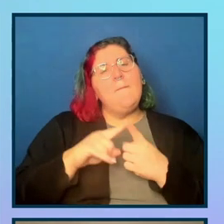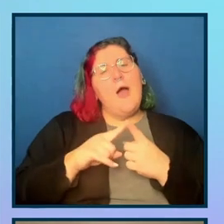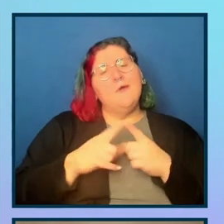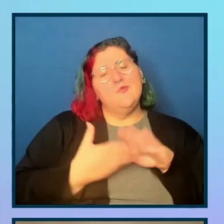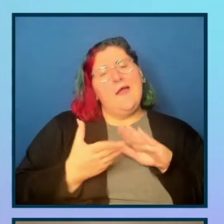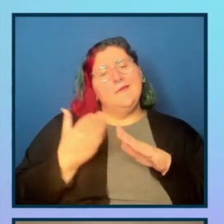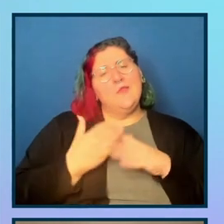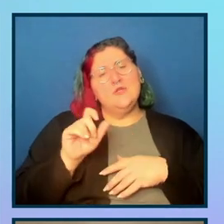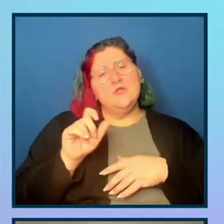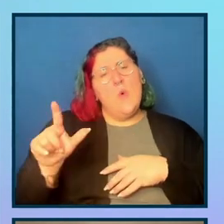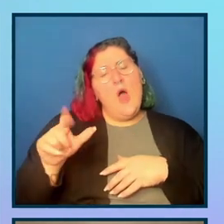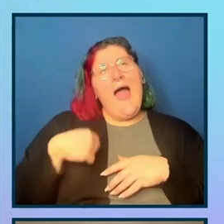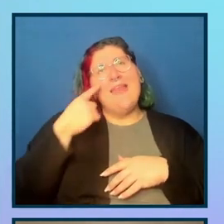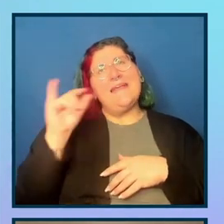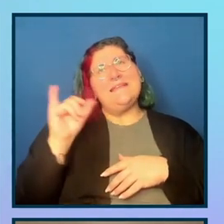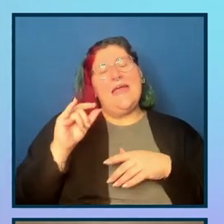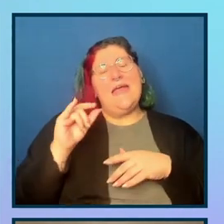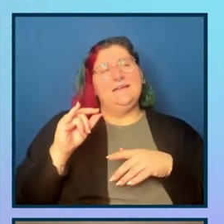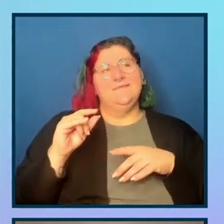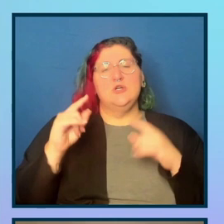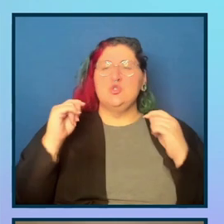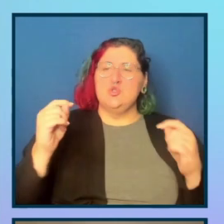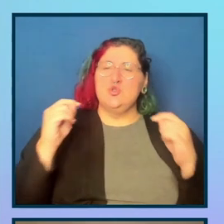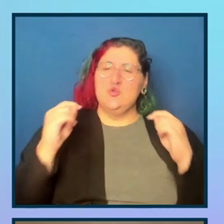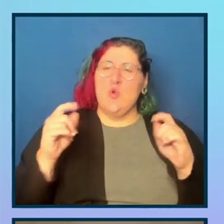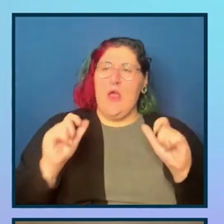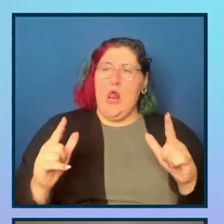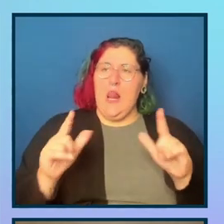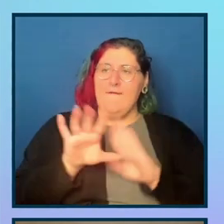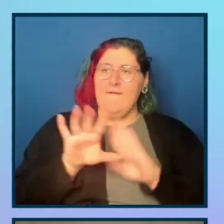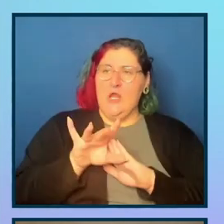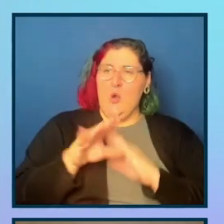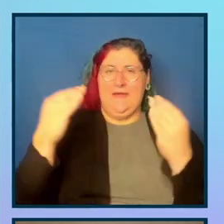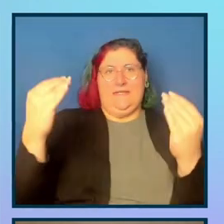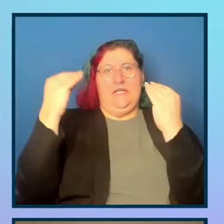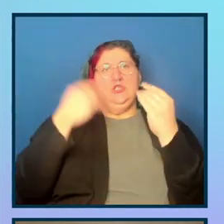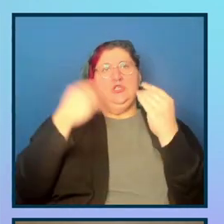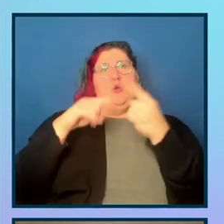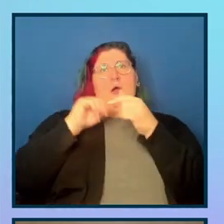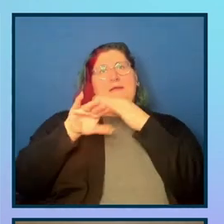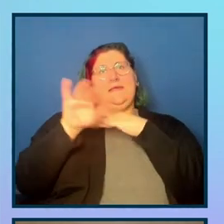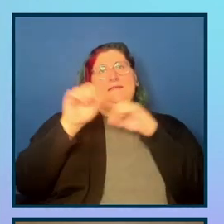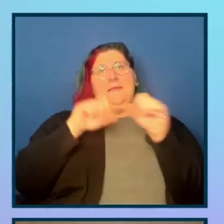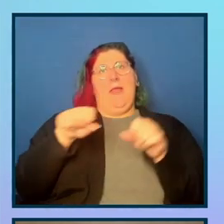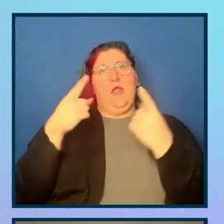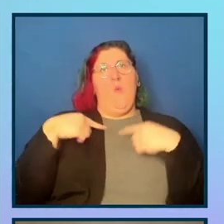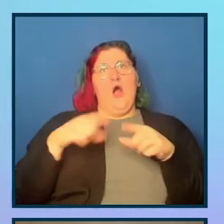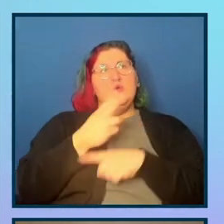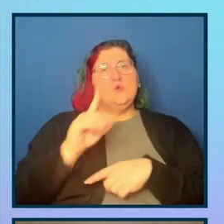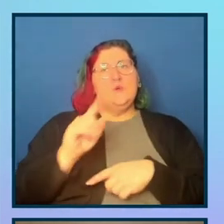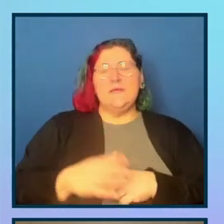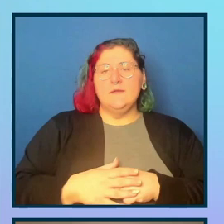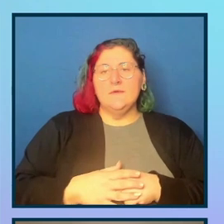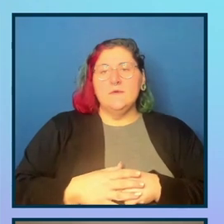like a tutorial. Like it teaches you about accessibility as you go through them. So I think we can take what we've learned here from just these two